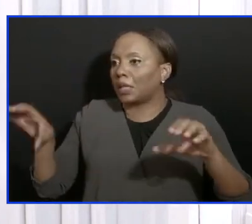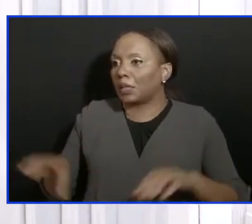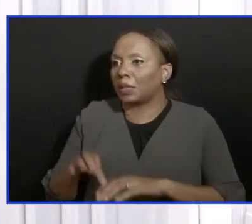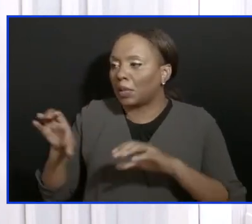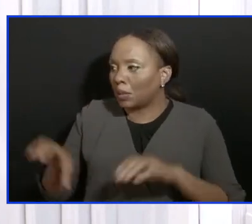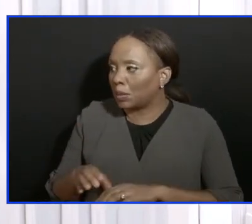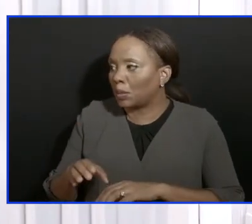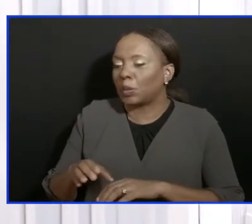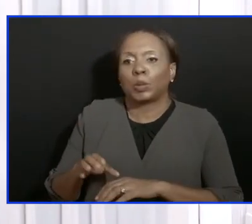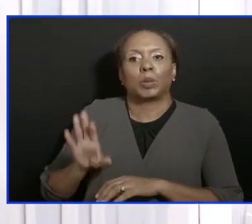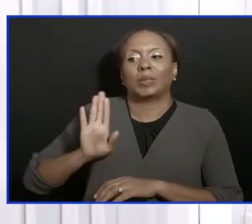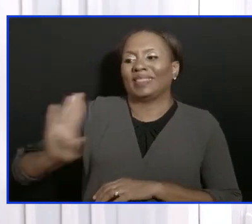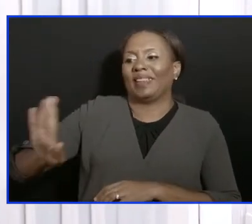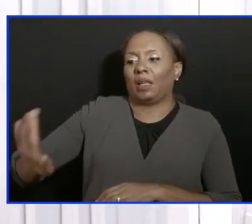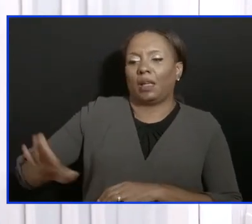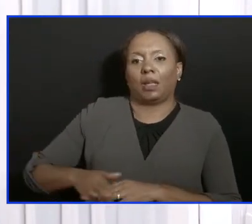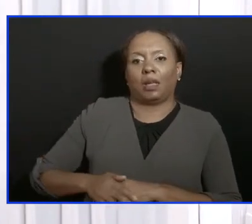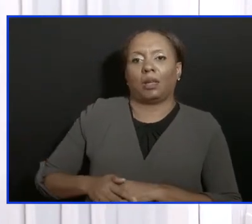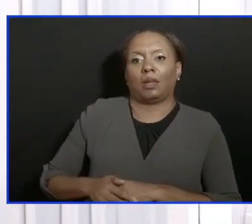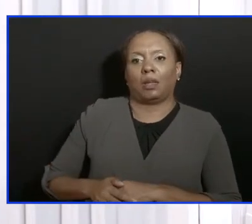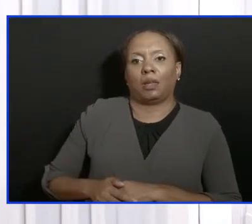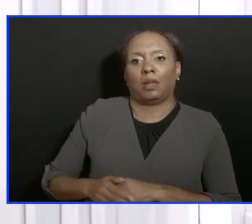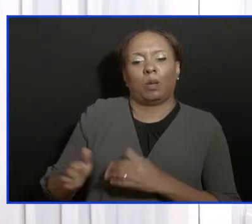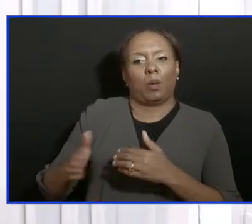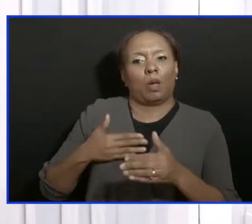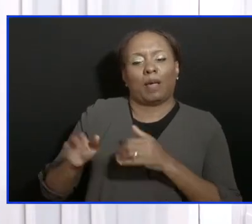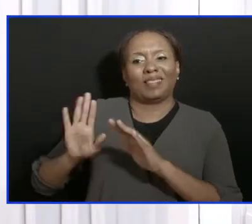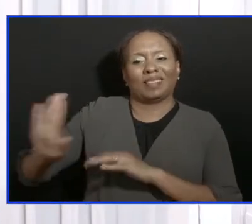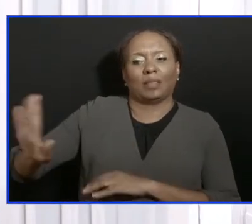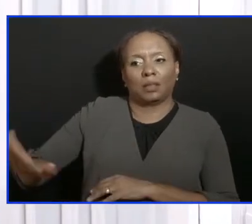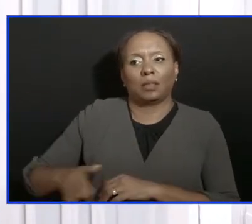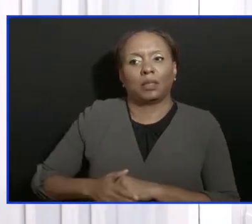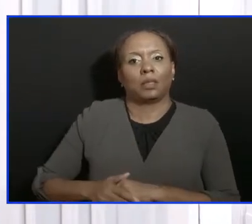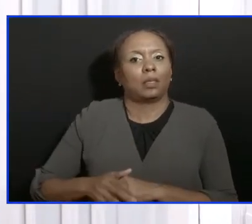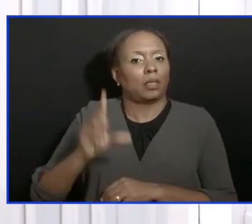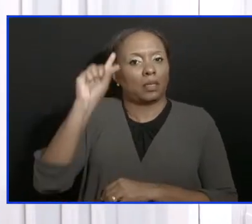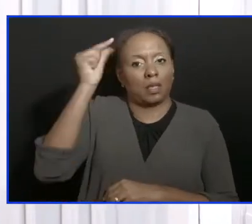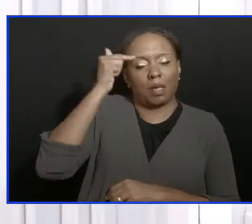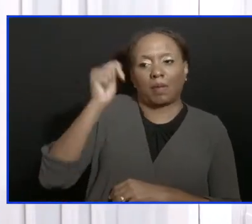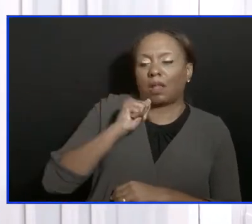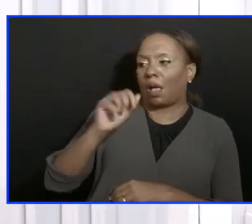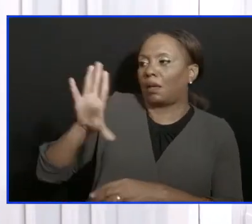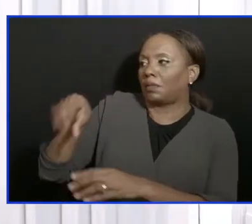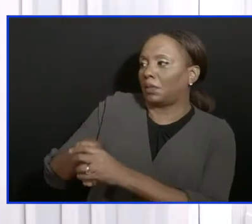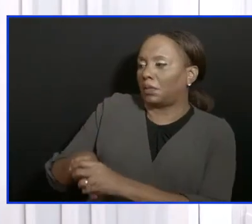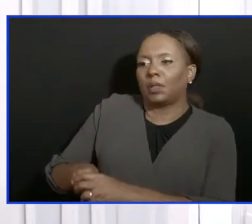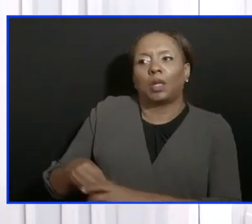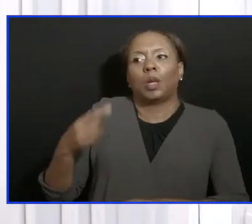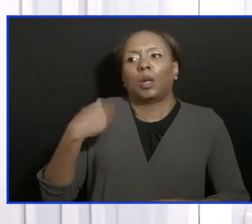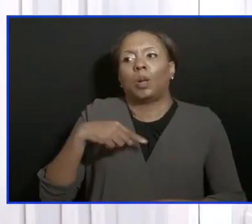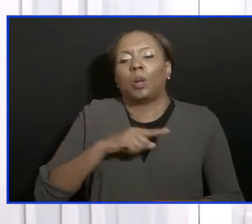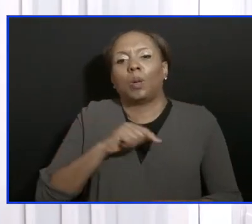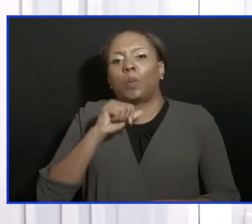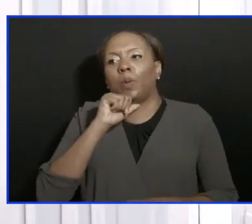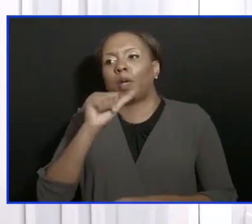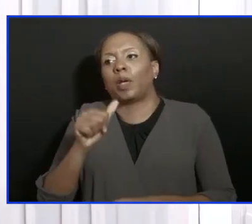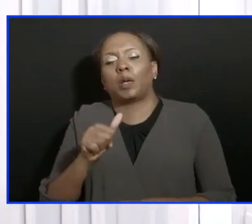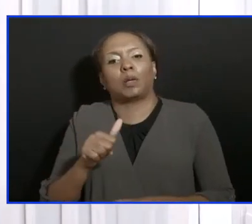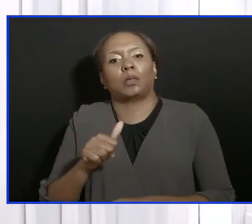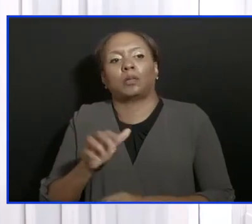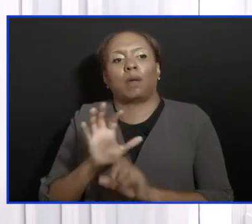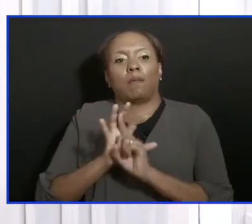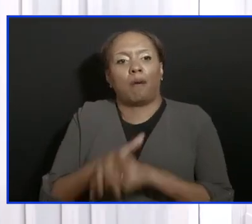hasn't gotten involved in that. What we have said is that we are not prepared to mandate vaccinations for work only.